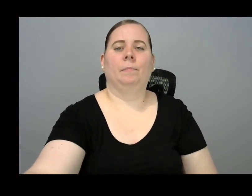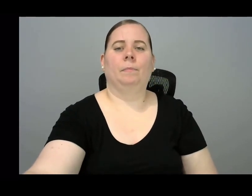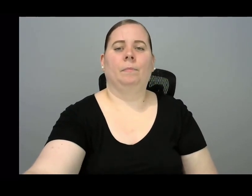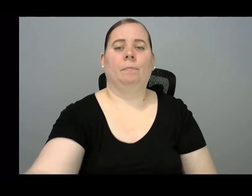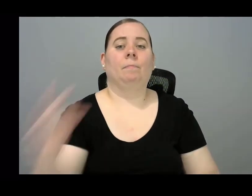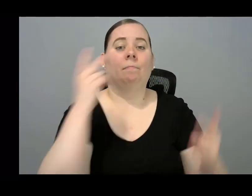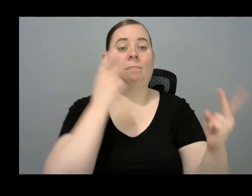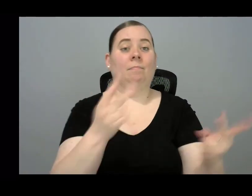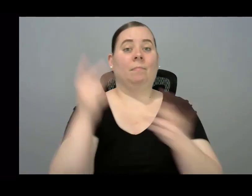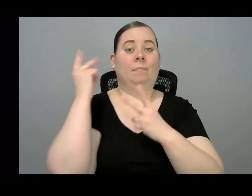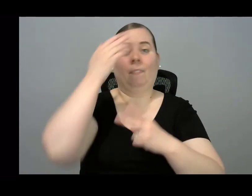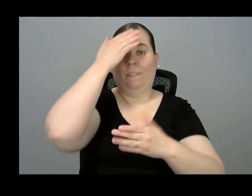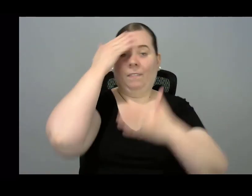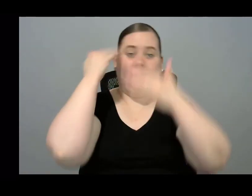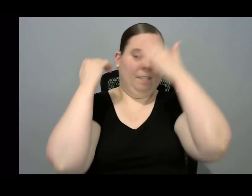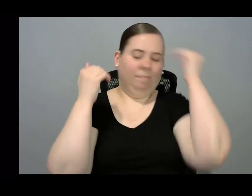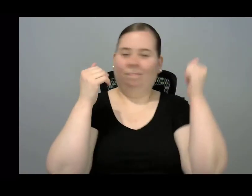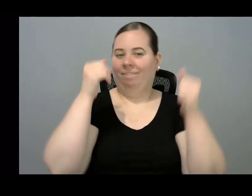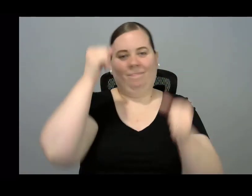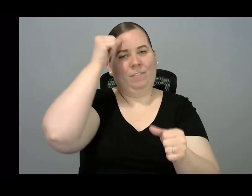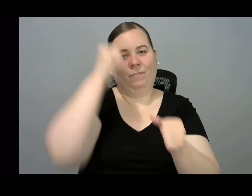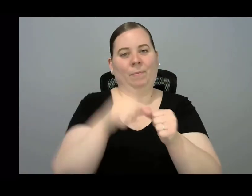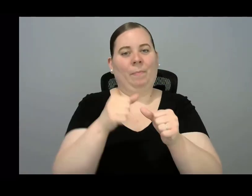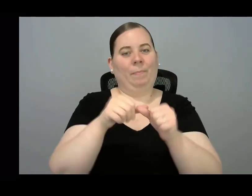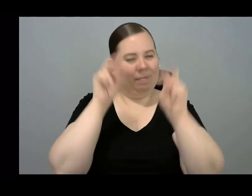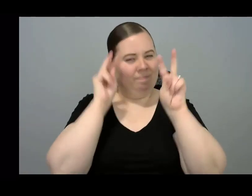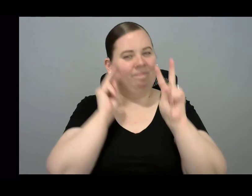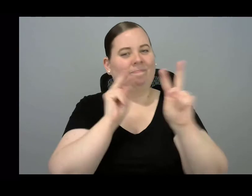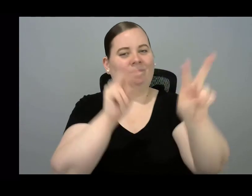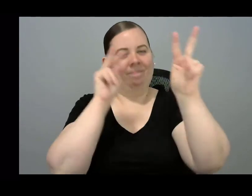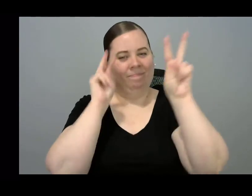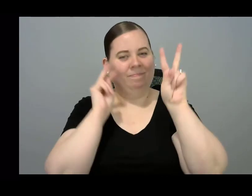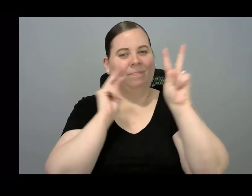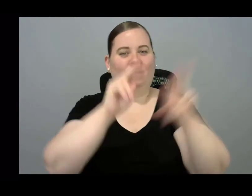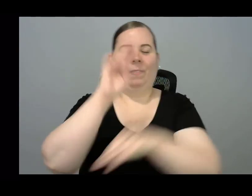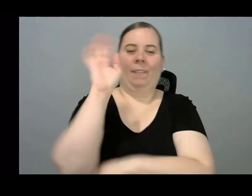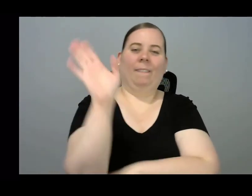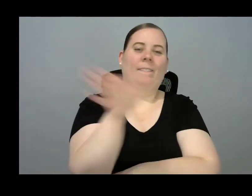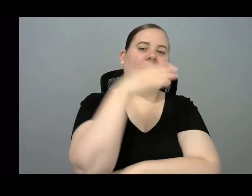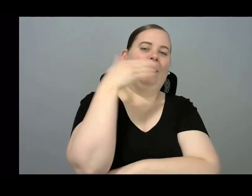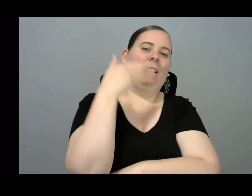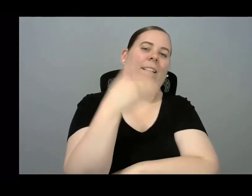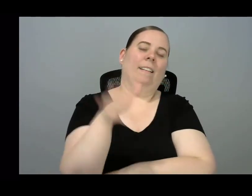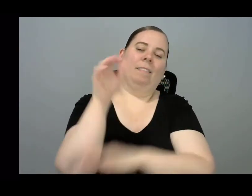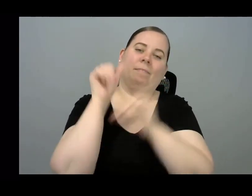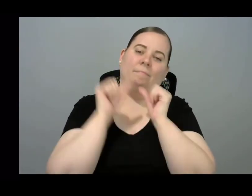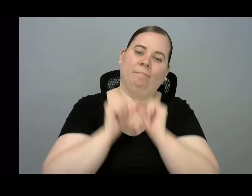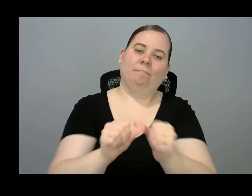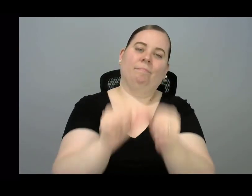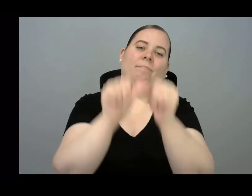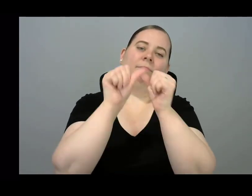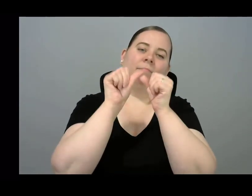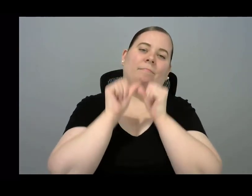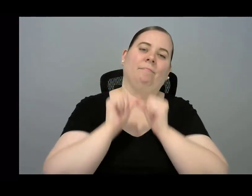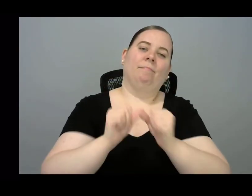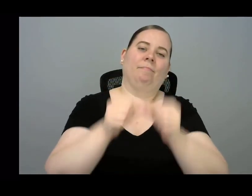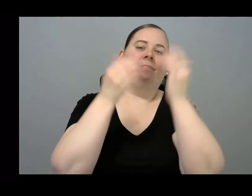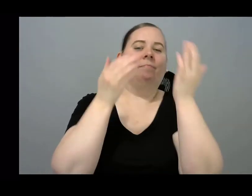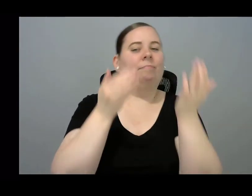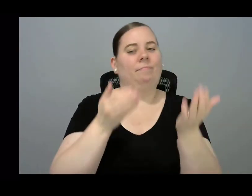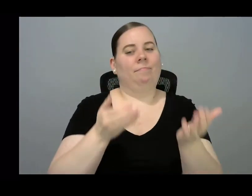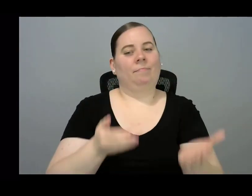But should all the plaintiffs be forgot, keep your eye on the grand old flag.